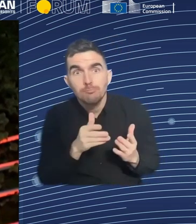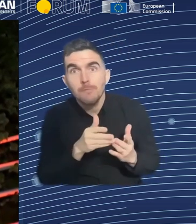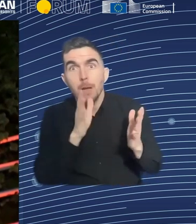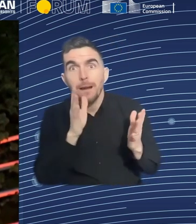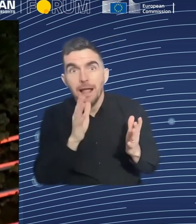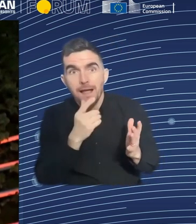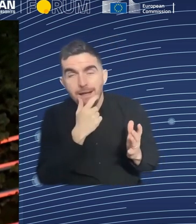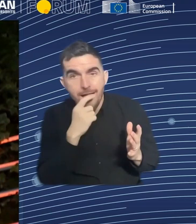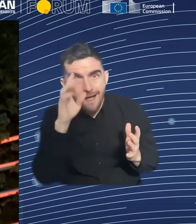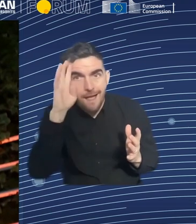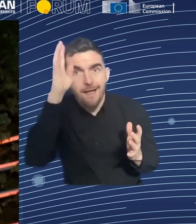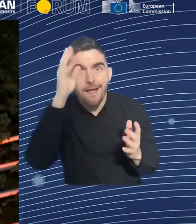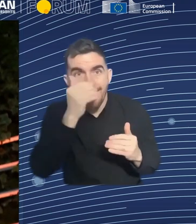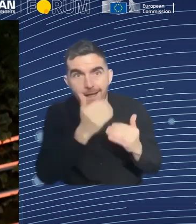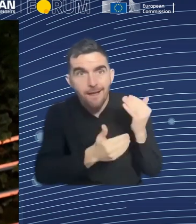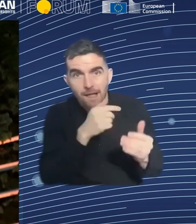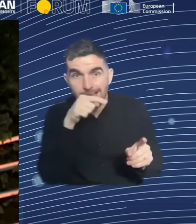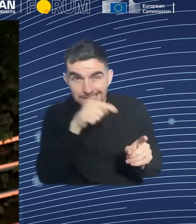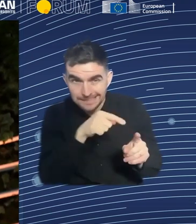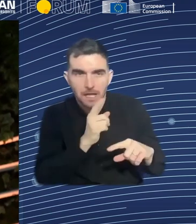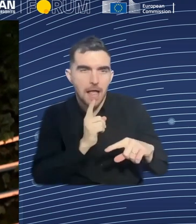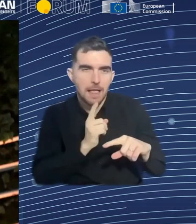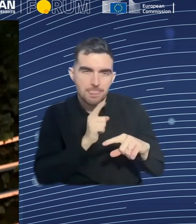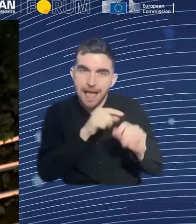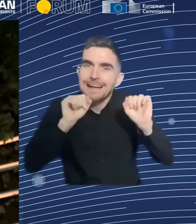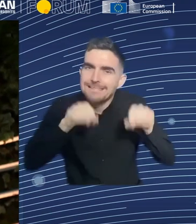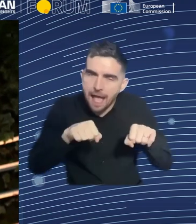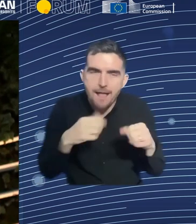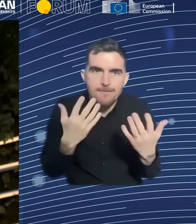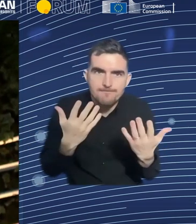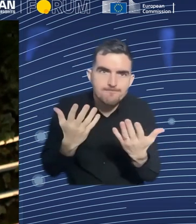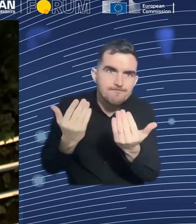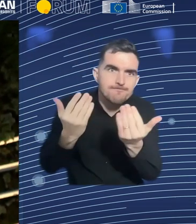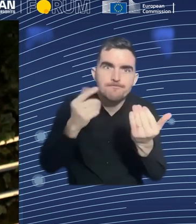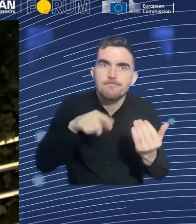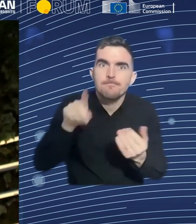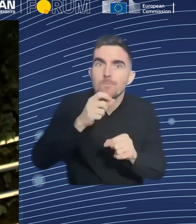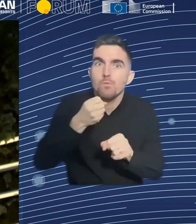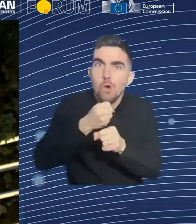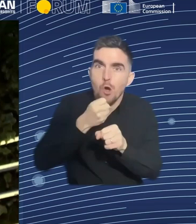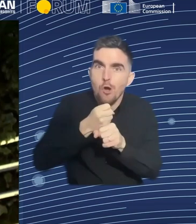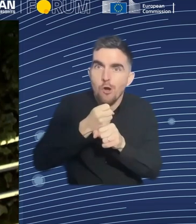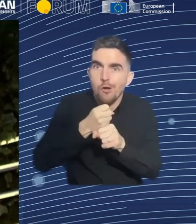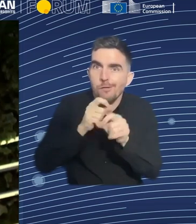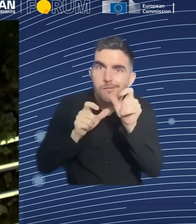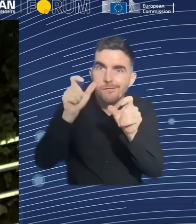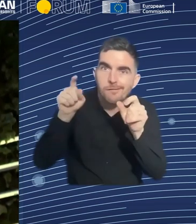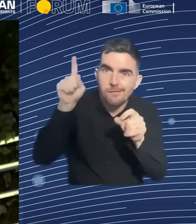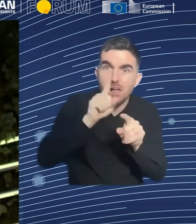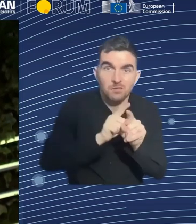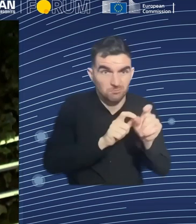pursue training, to enable training. I think it's also partly